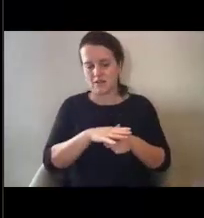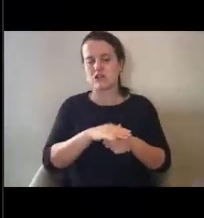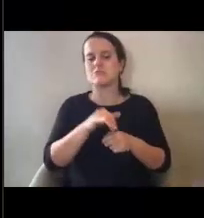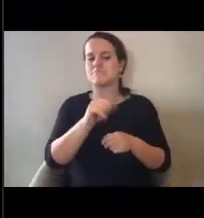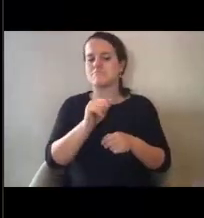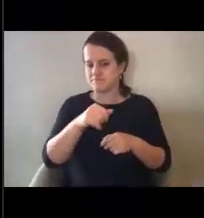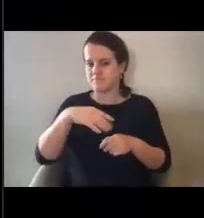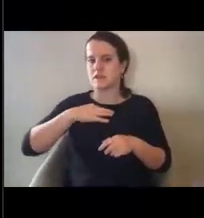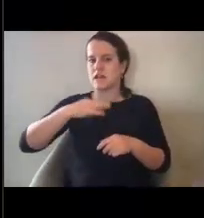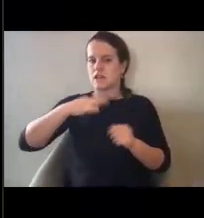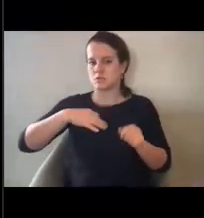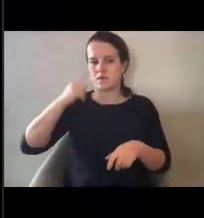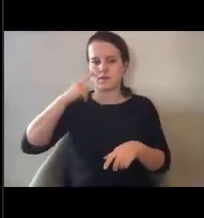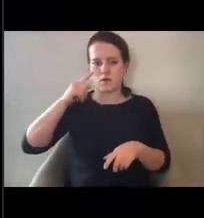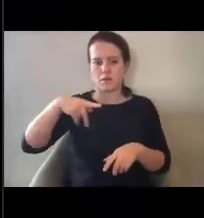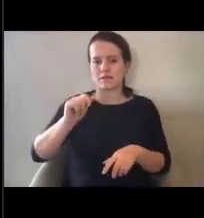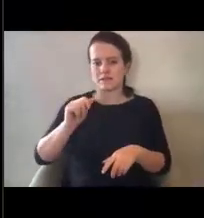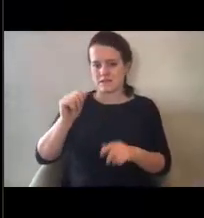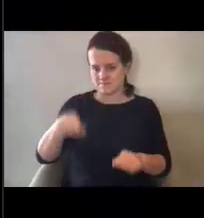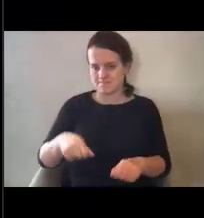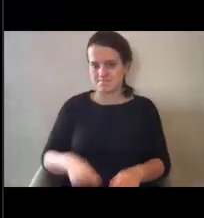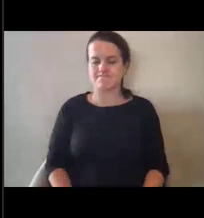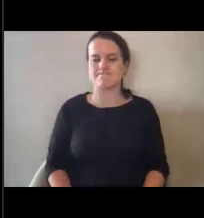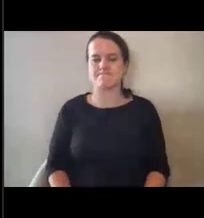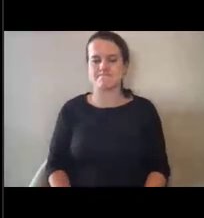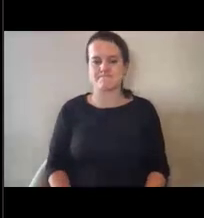for public assistance. Uh, next slide.